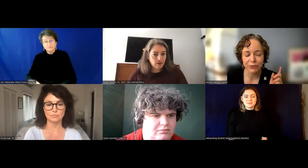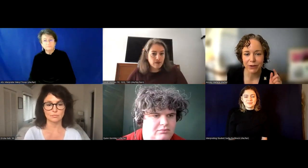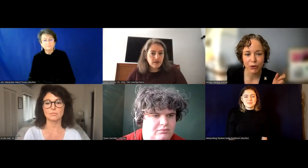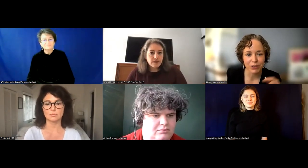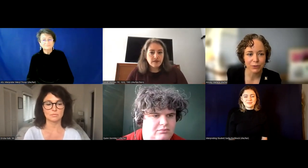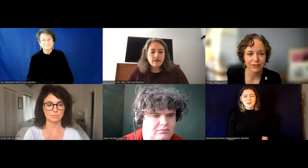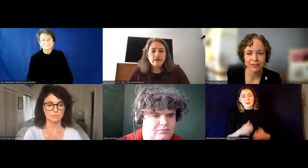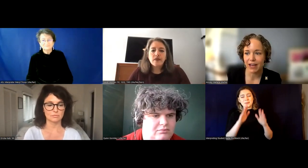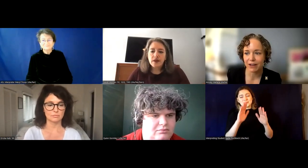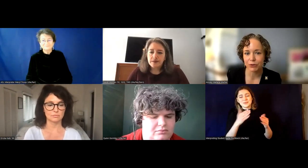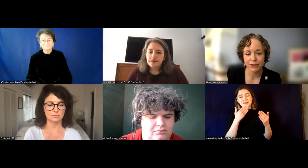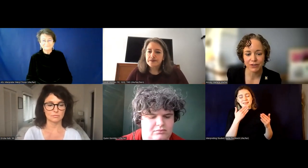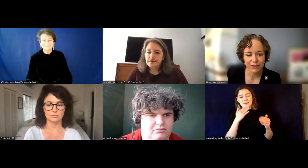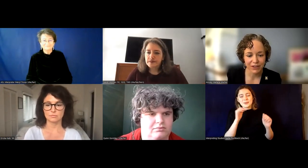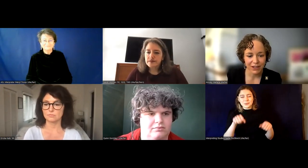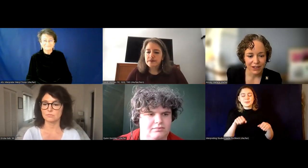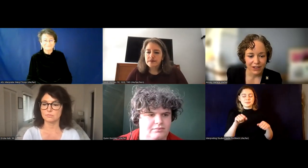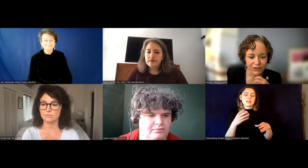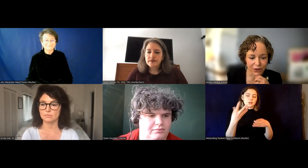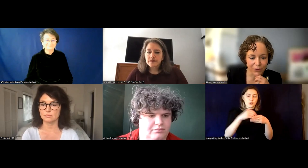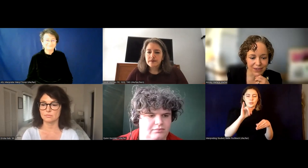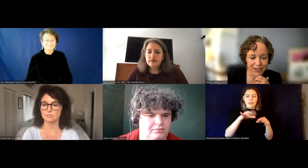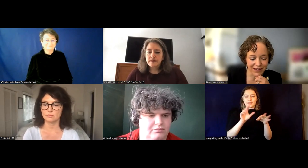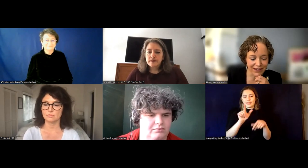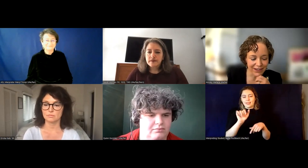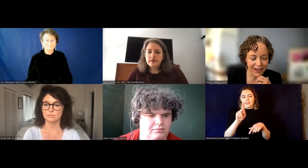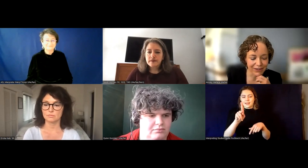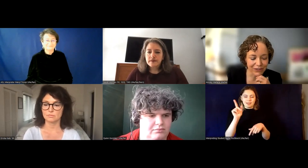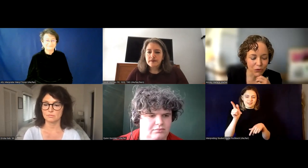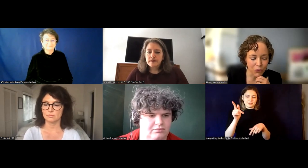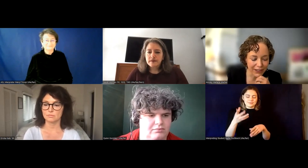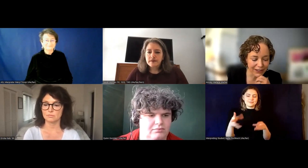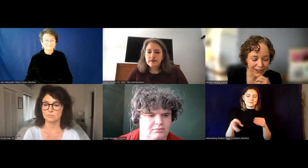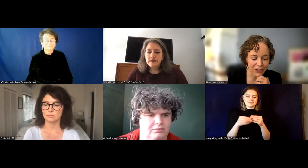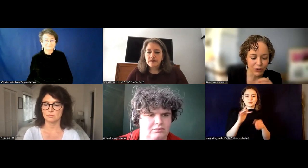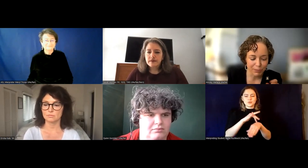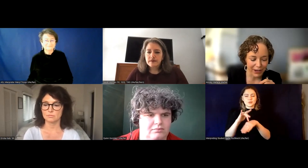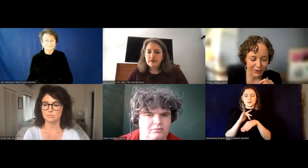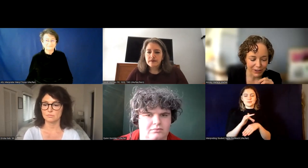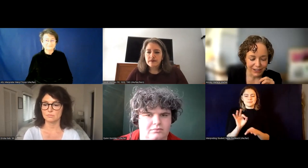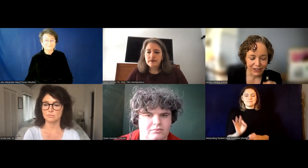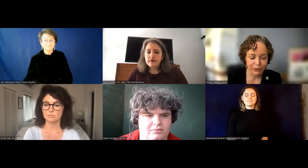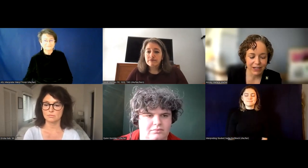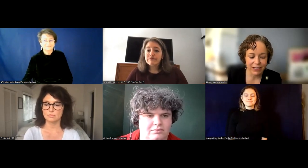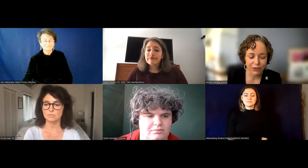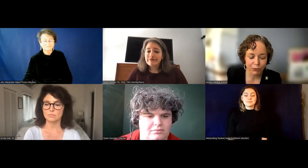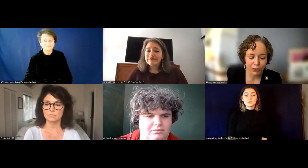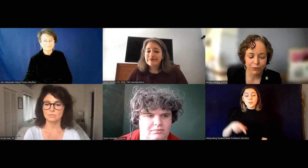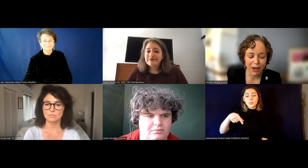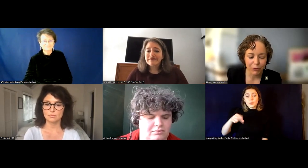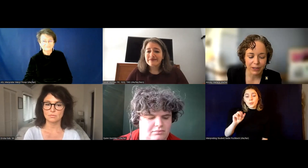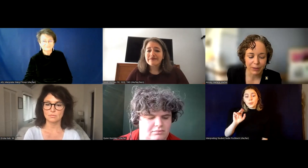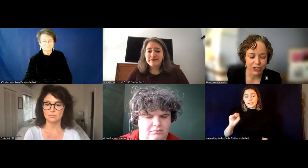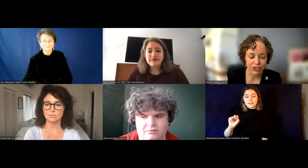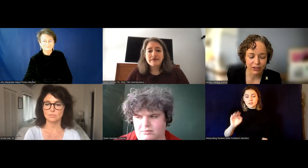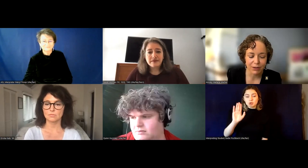link as one of our resources afterwards. So the, uh, so Quinn, in your bio, you state that the root